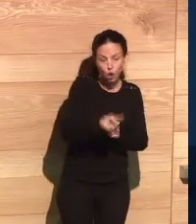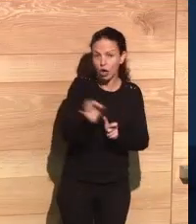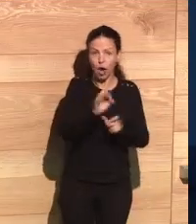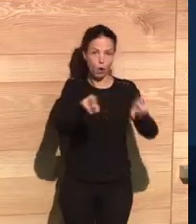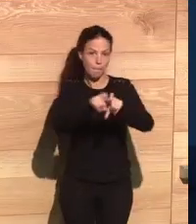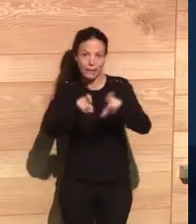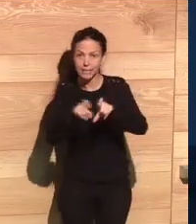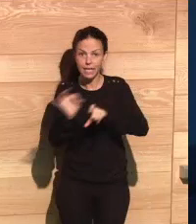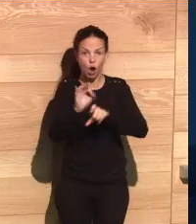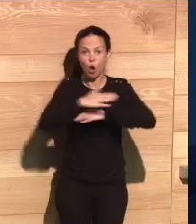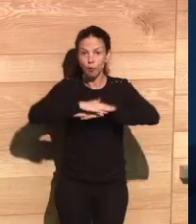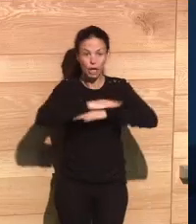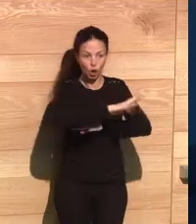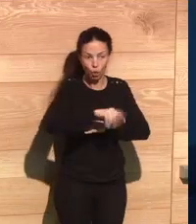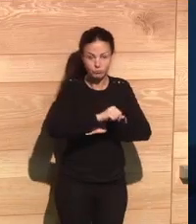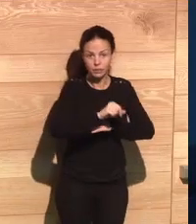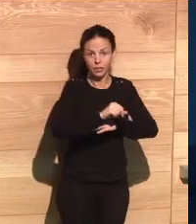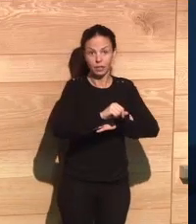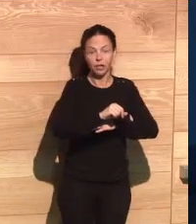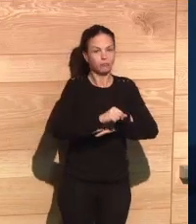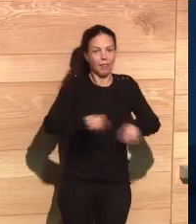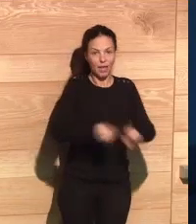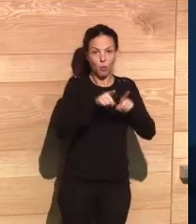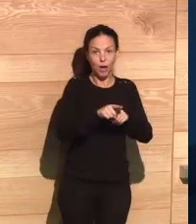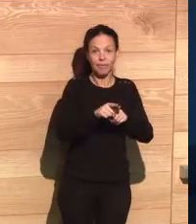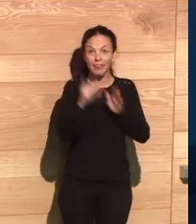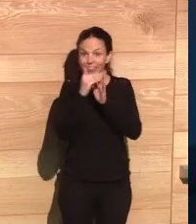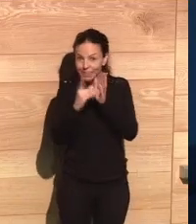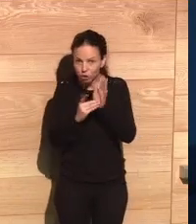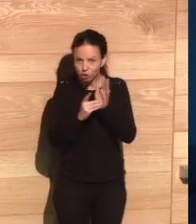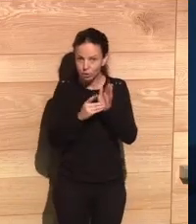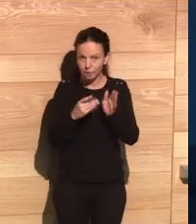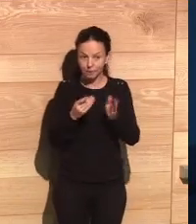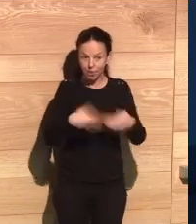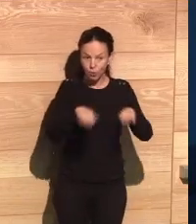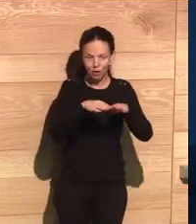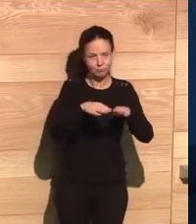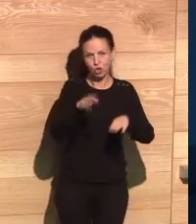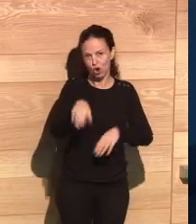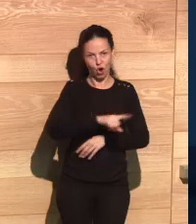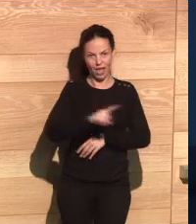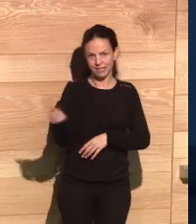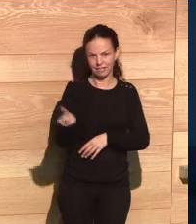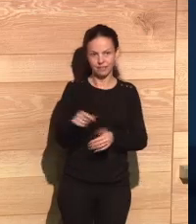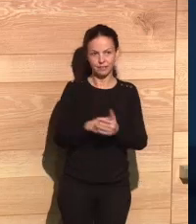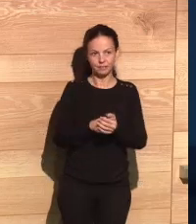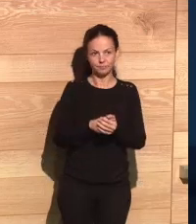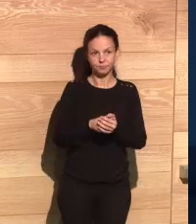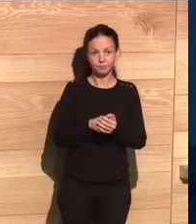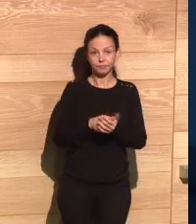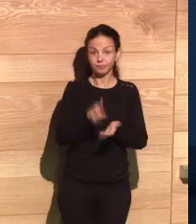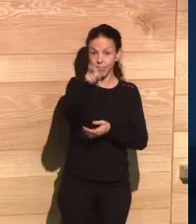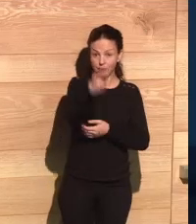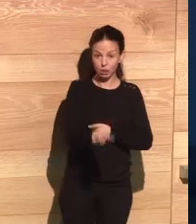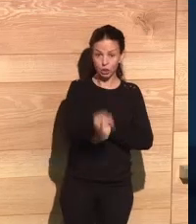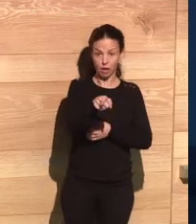house is a house, and it might have the same use or value for a government, a company, or a private person. But